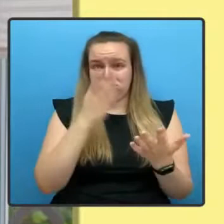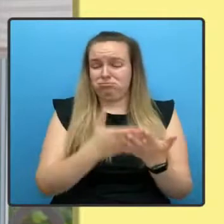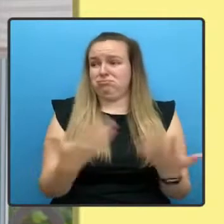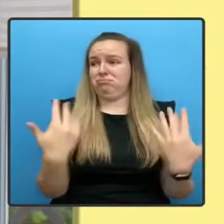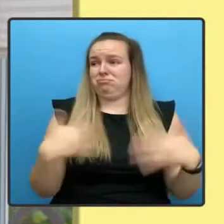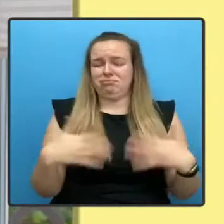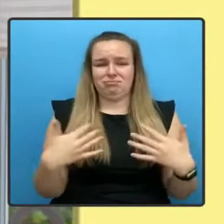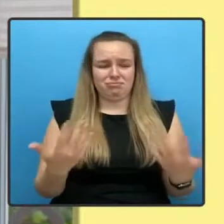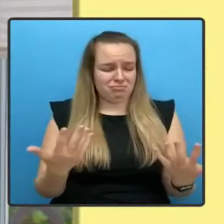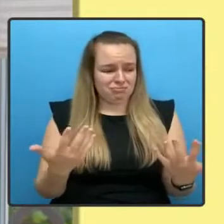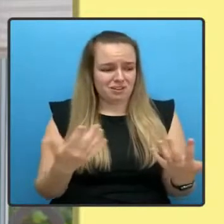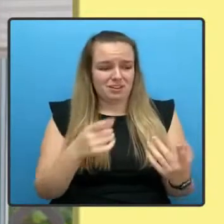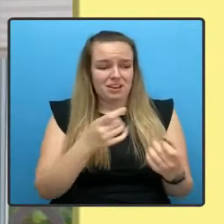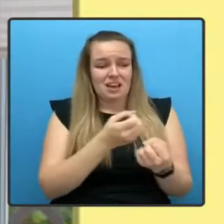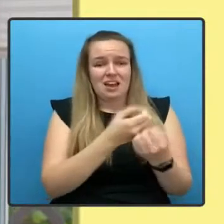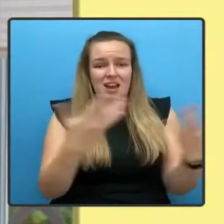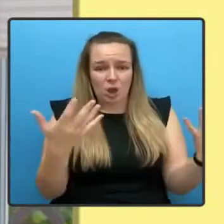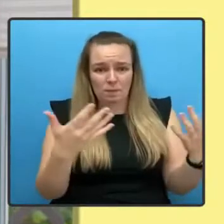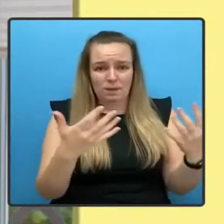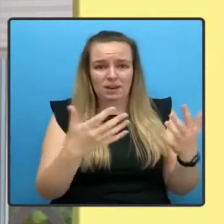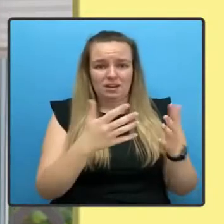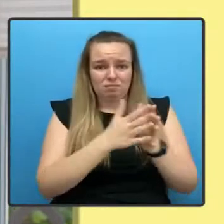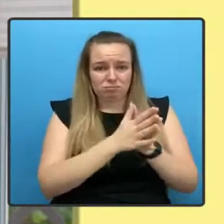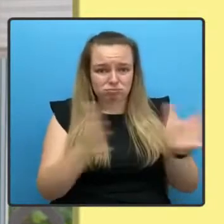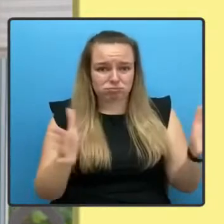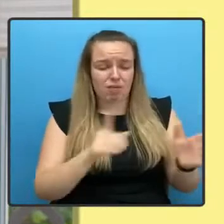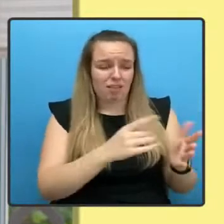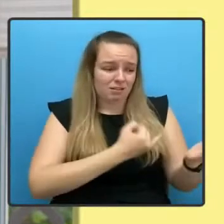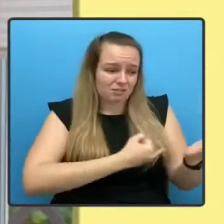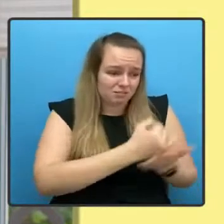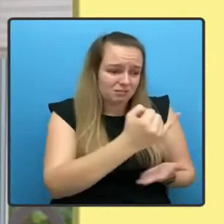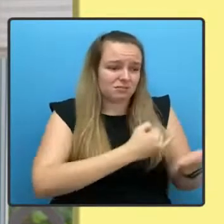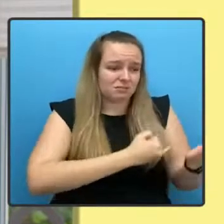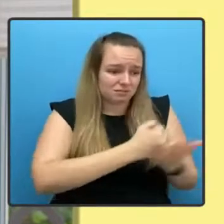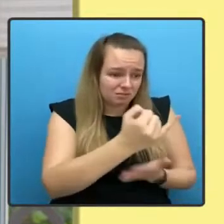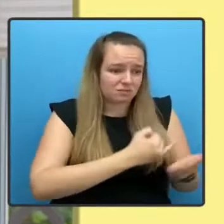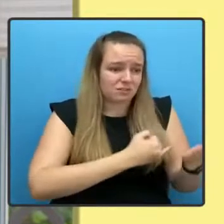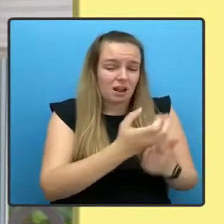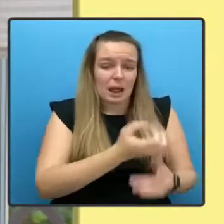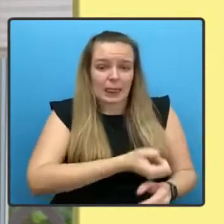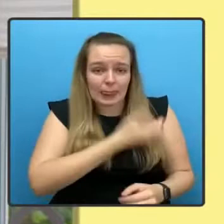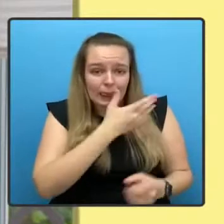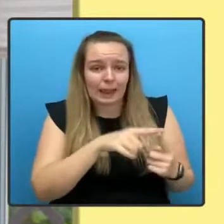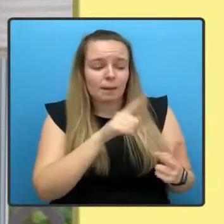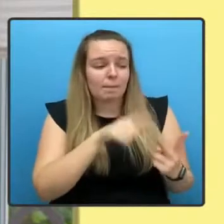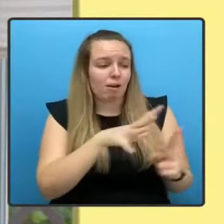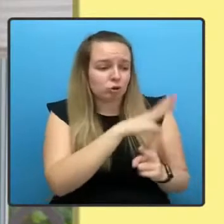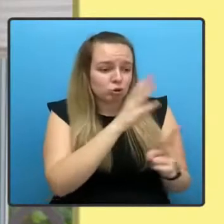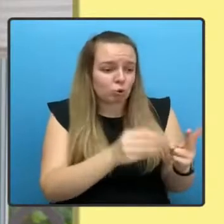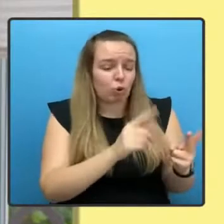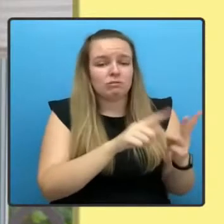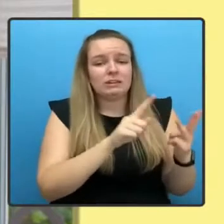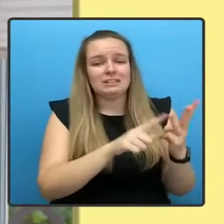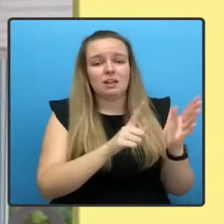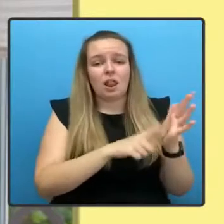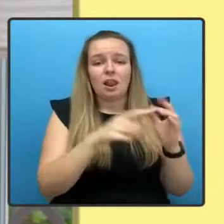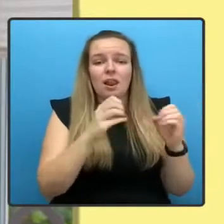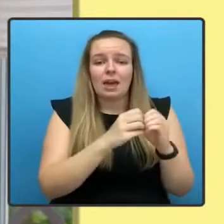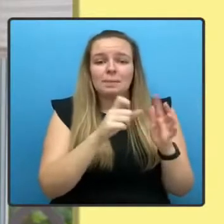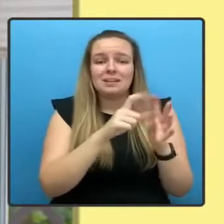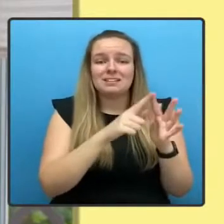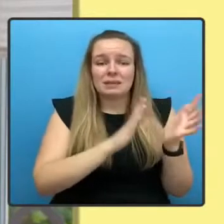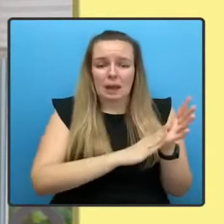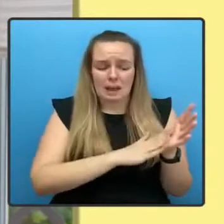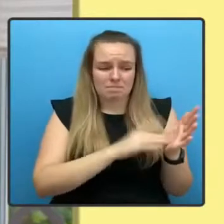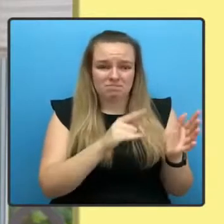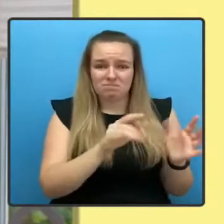and scale of their defeats, that Labour, the Tories and the Liberal Democrats show absolutely no inclination